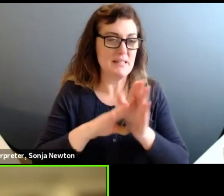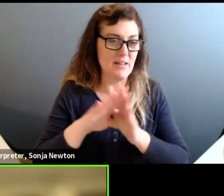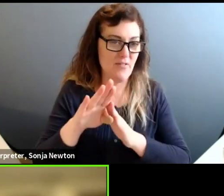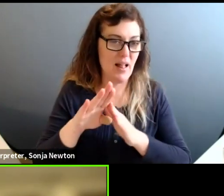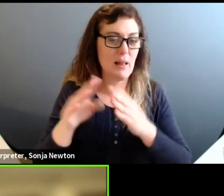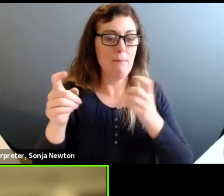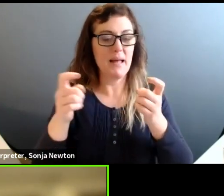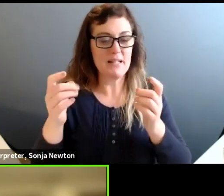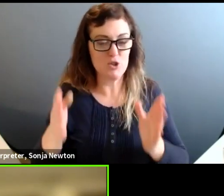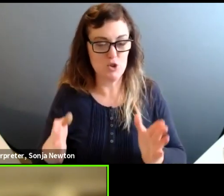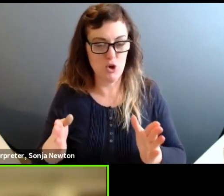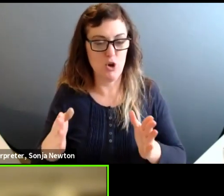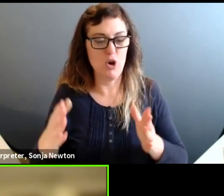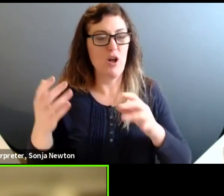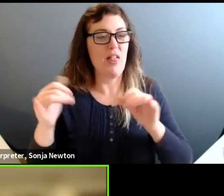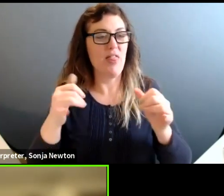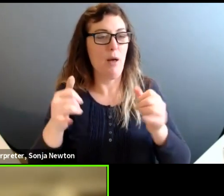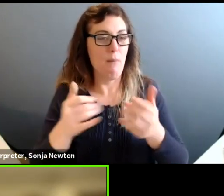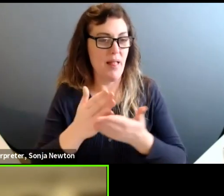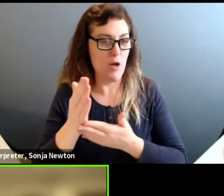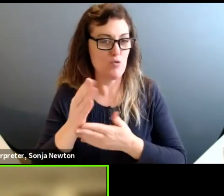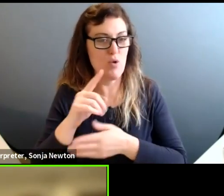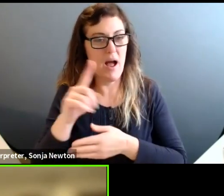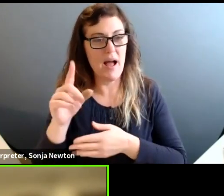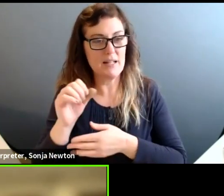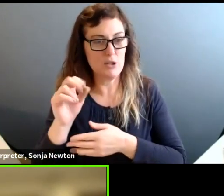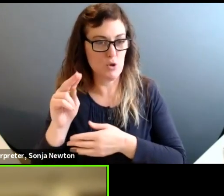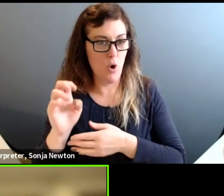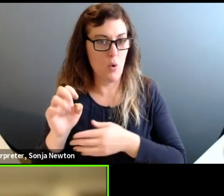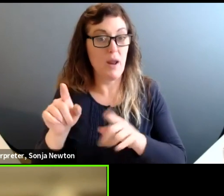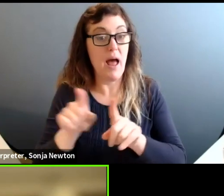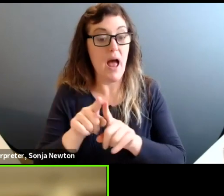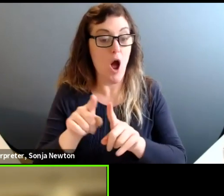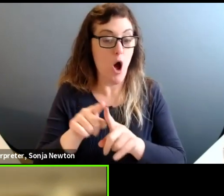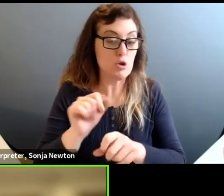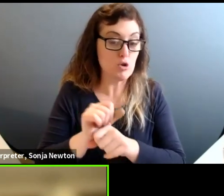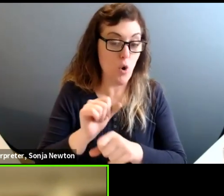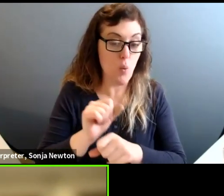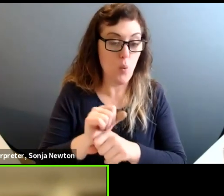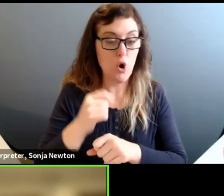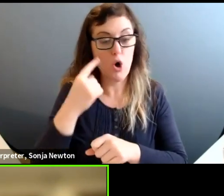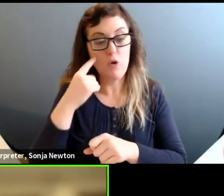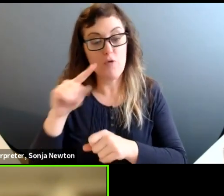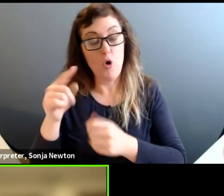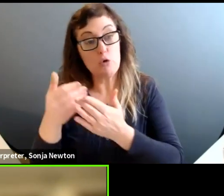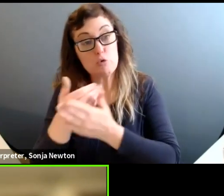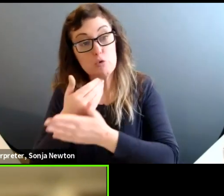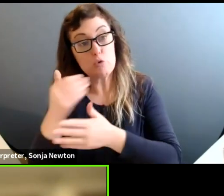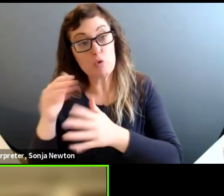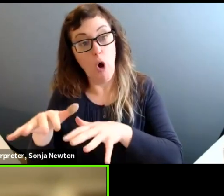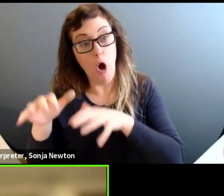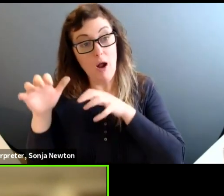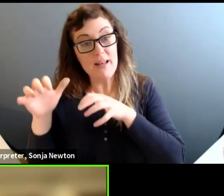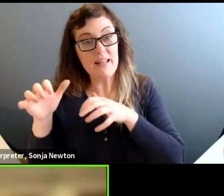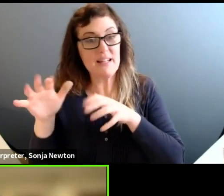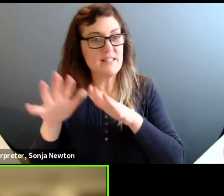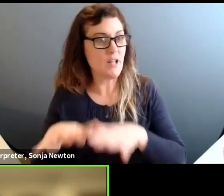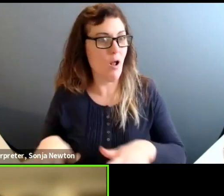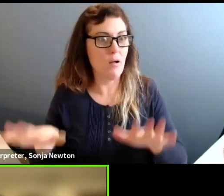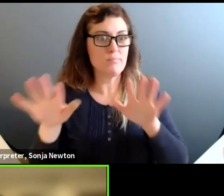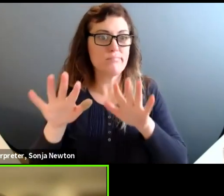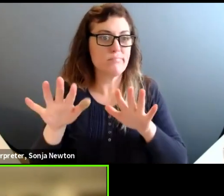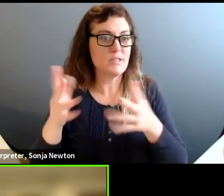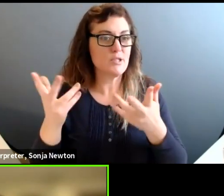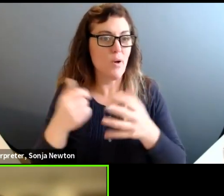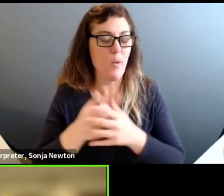Rachel said. And I have, I've also worked at Theatre for a New Audience and Roundabout. And I'm going to sort of,